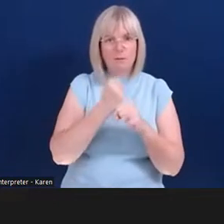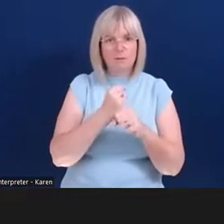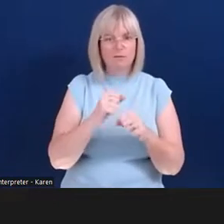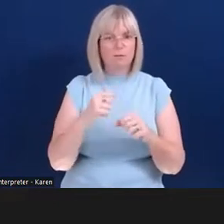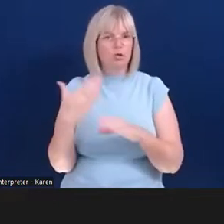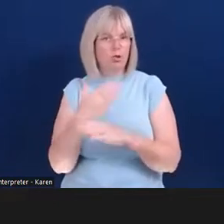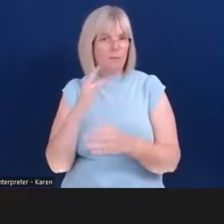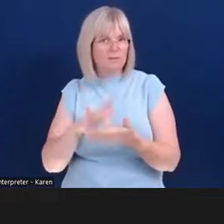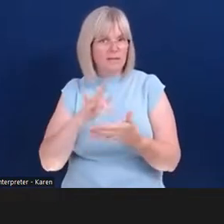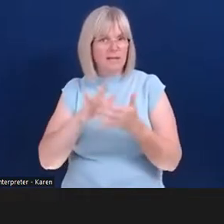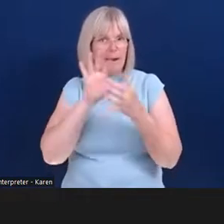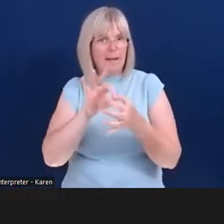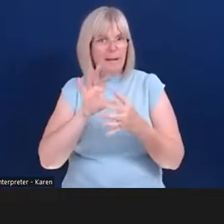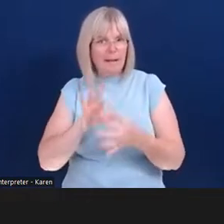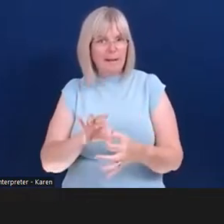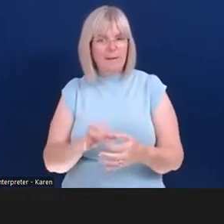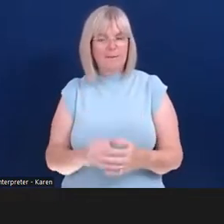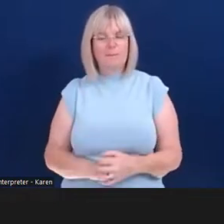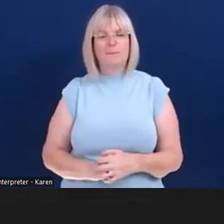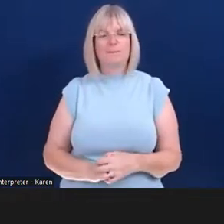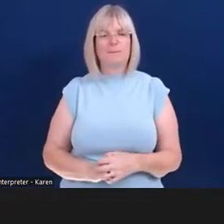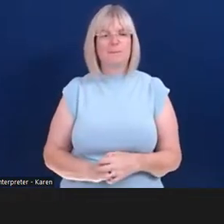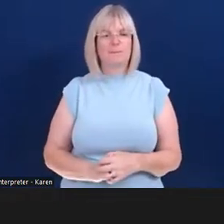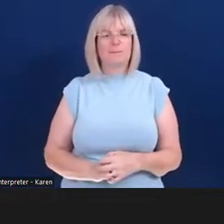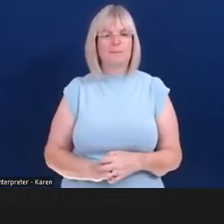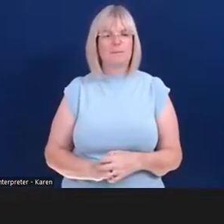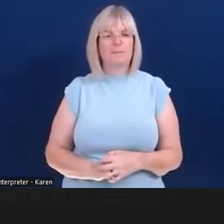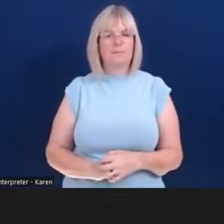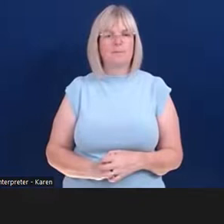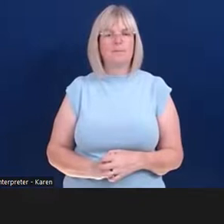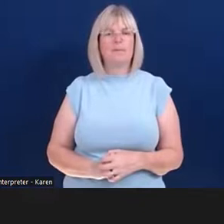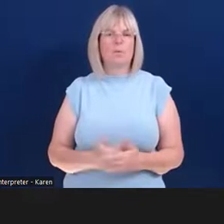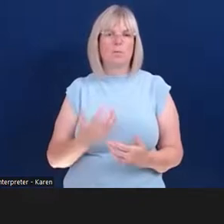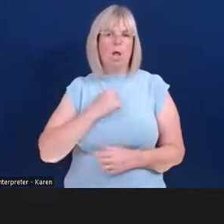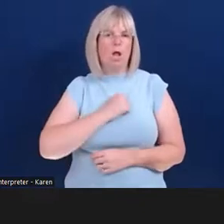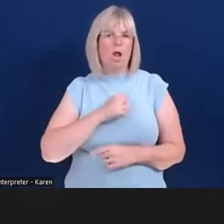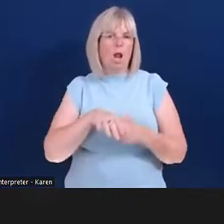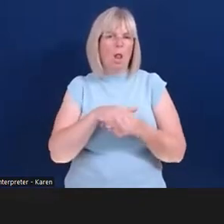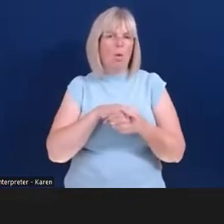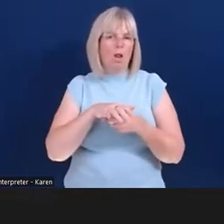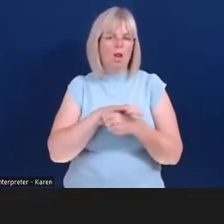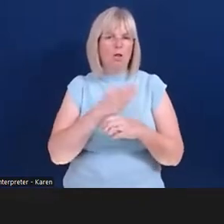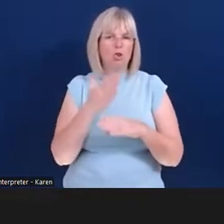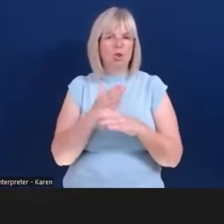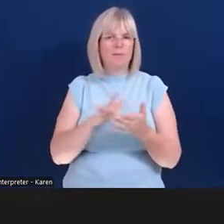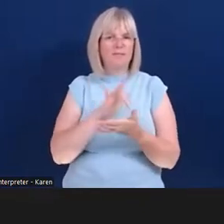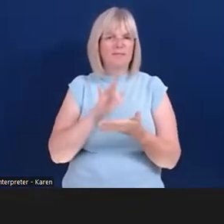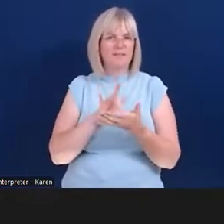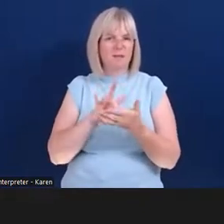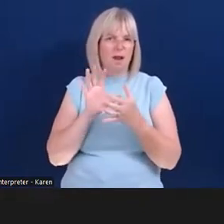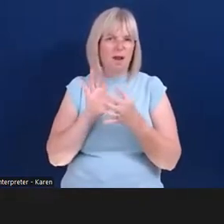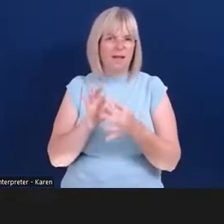Sorry, excuse me. As I've just said, local job centre links are very, very beneficial to local employers.